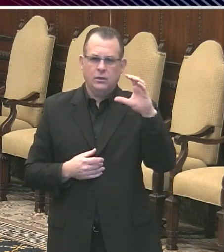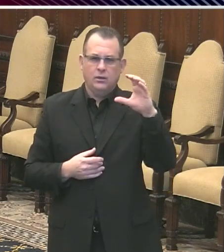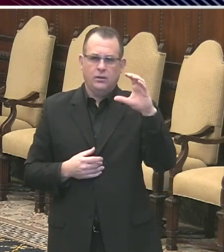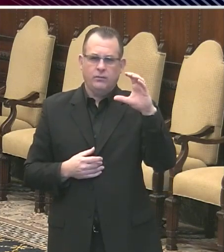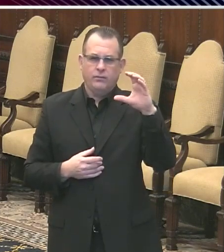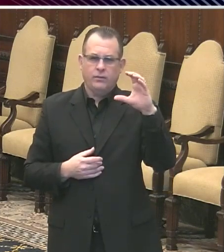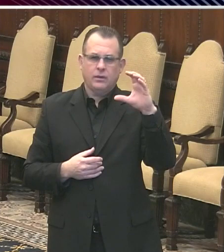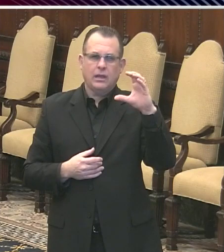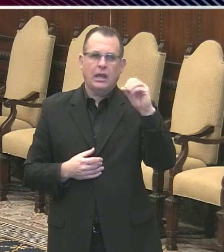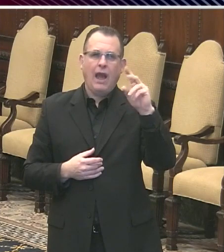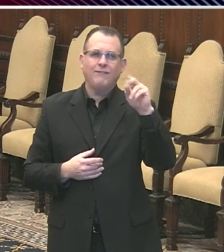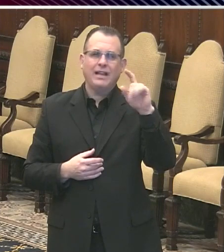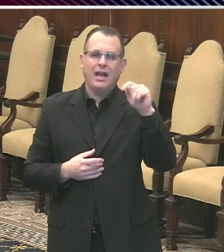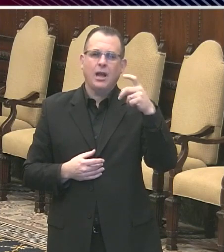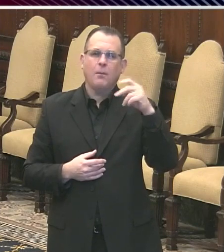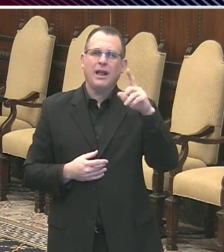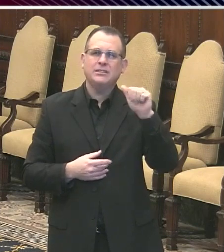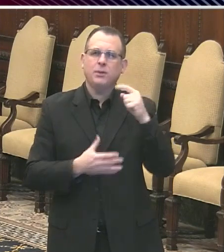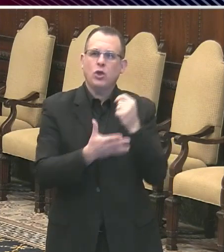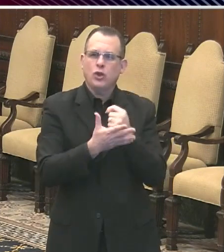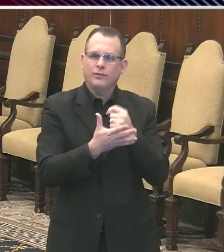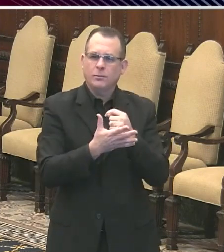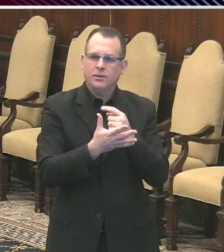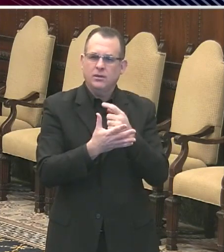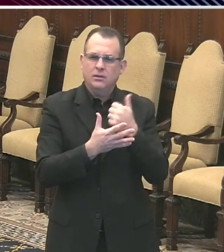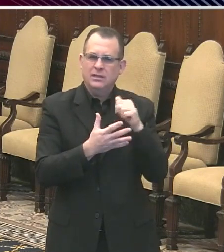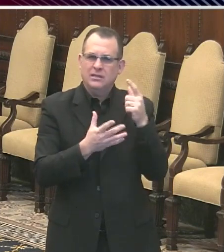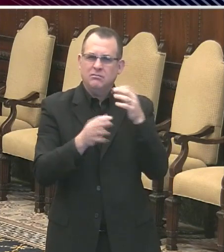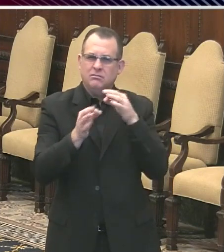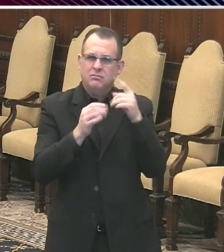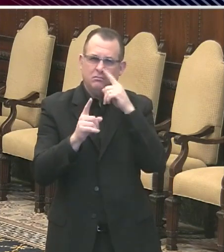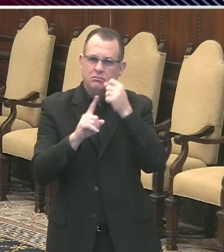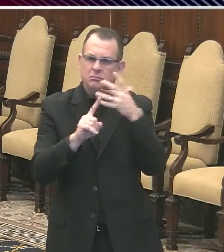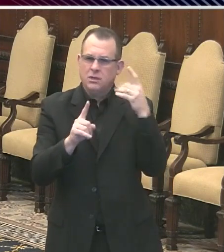No. Certainly not for me. Good. All right.